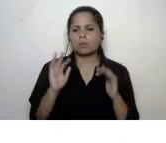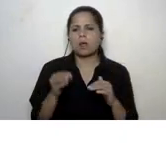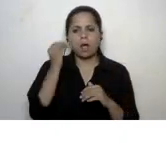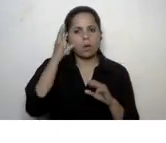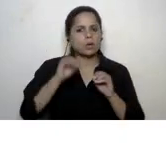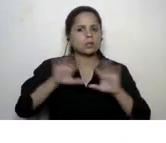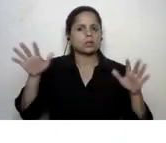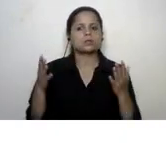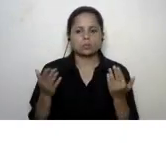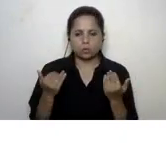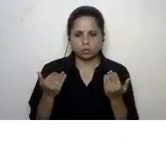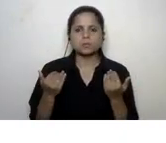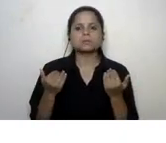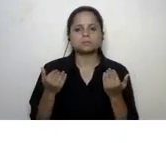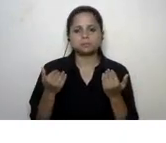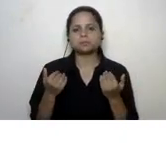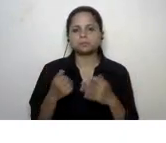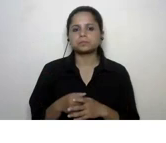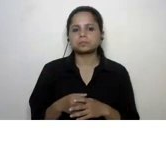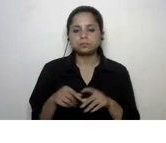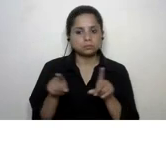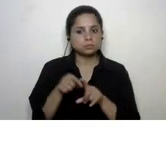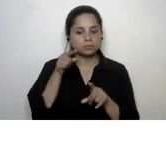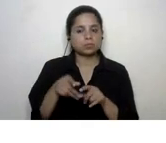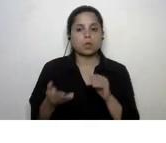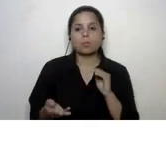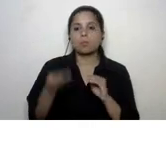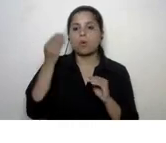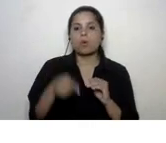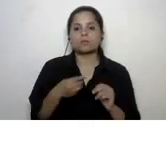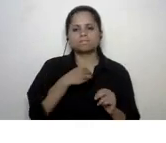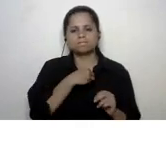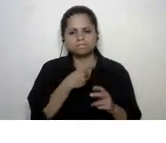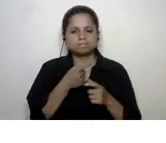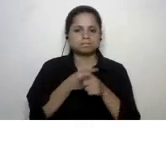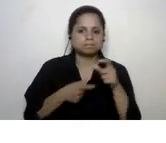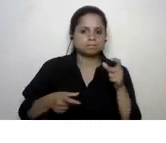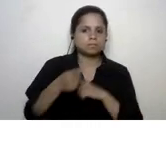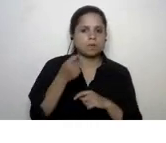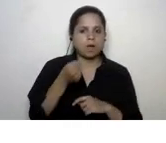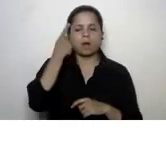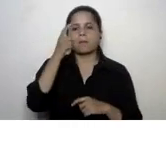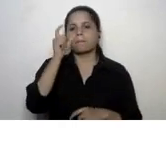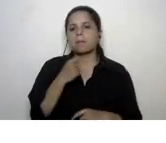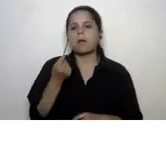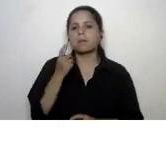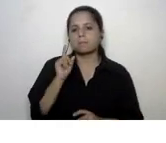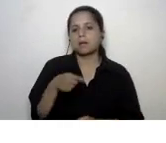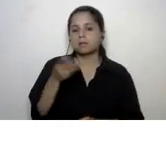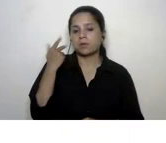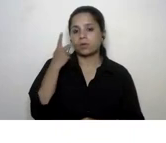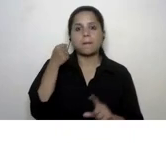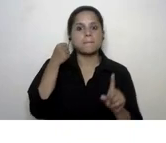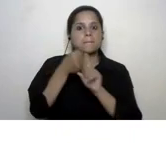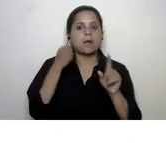awareness and also to increase tolerance and sympathy within the classroom as we saw in the impact